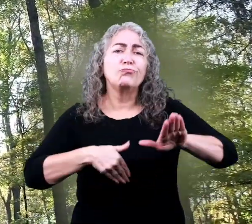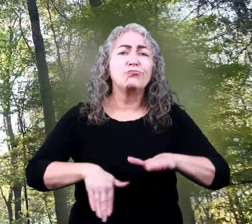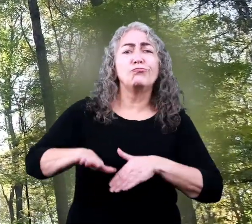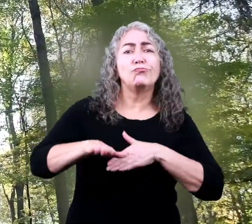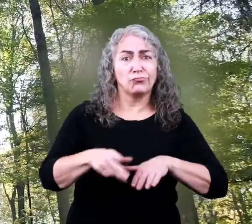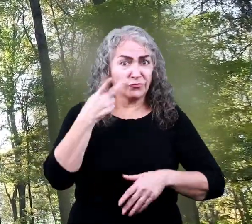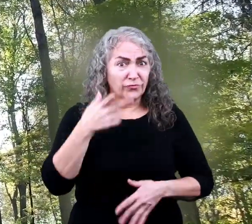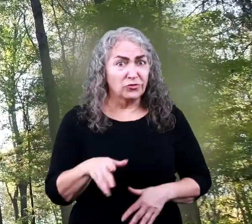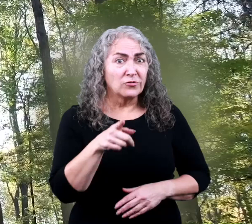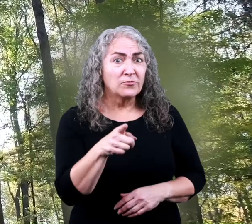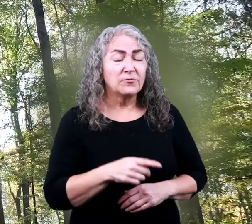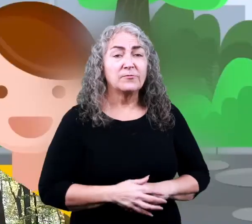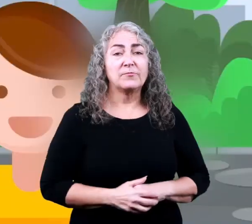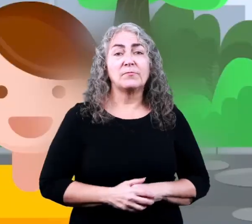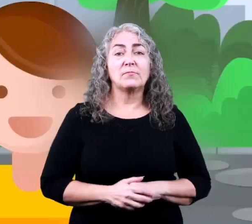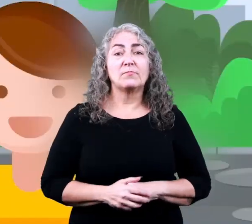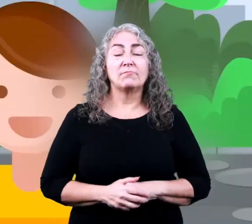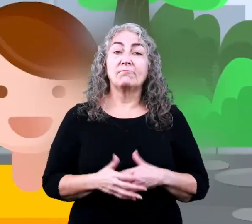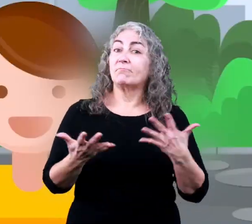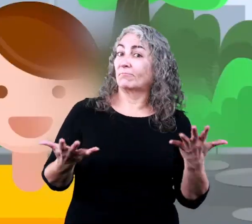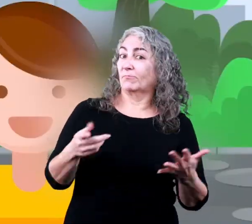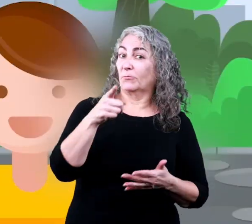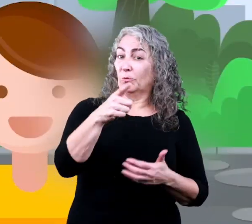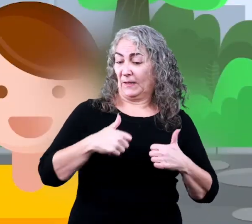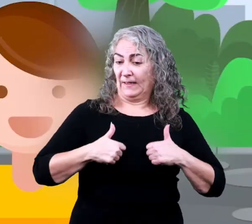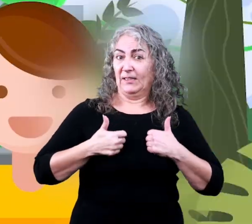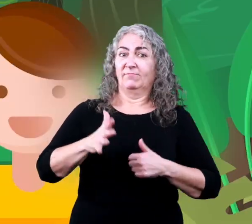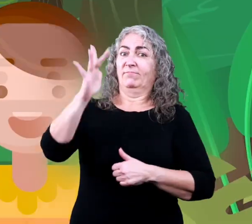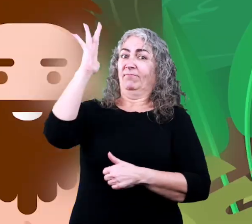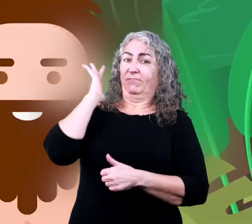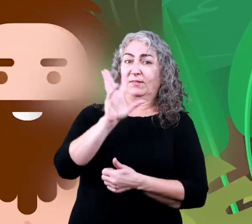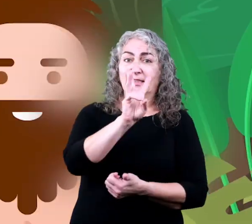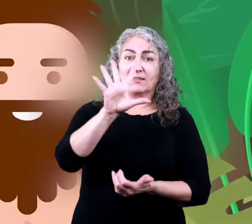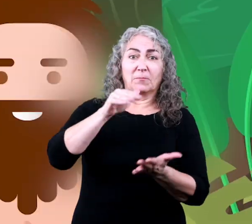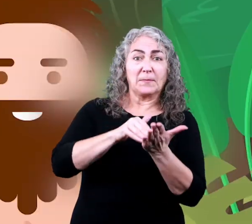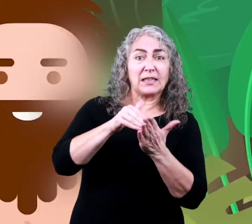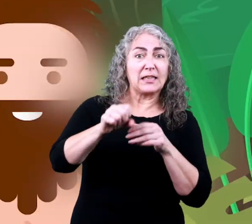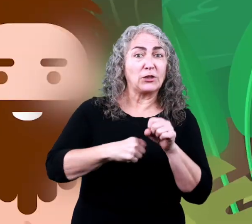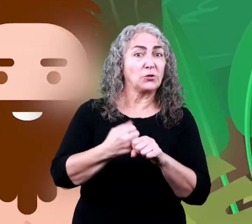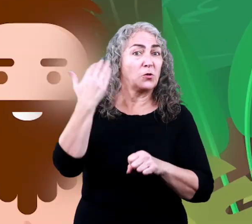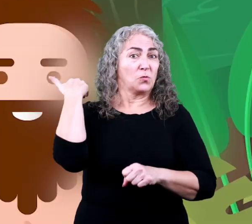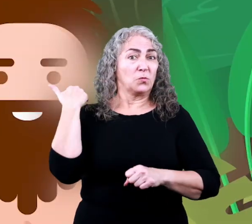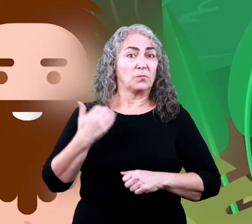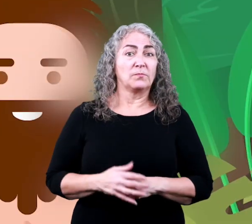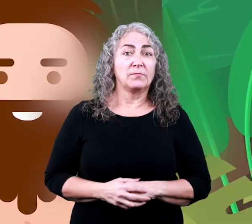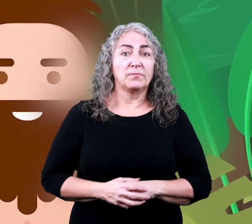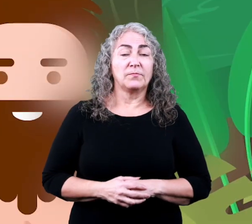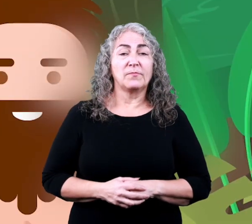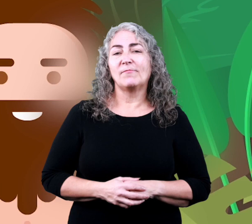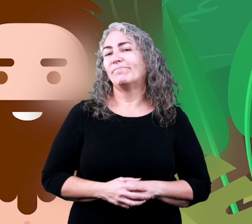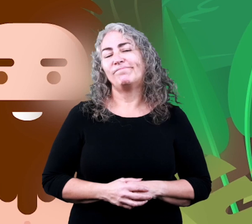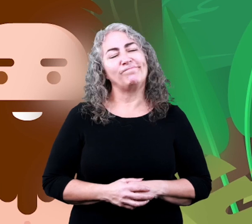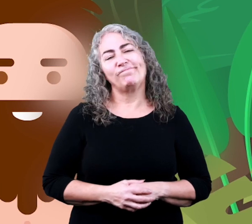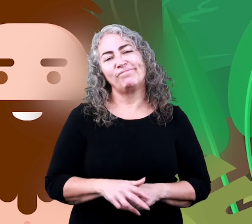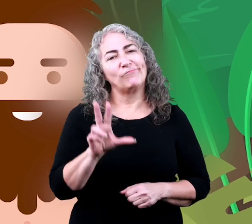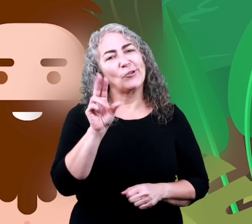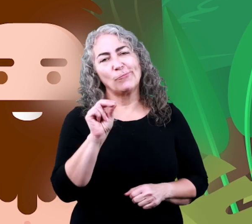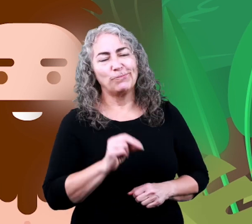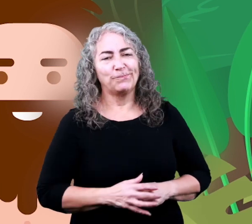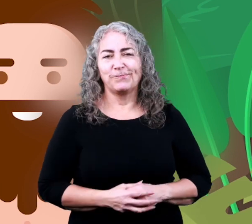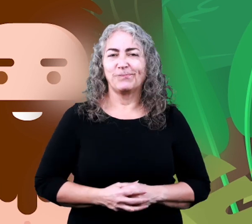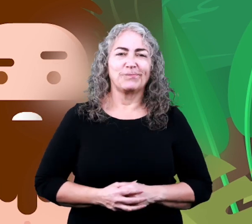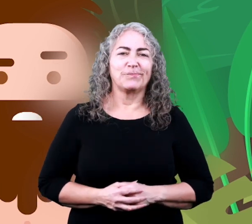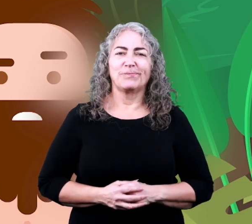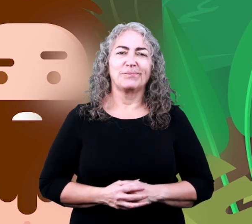dinosaur walking around unless you are around 65 million years old the answer